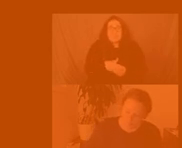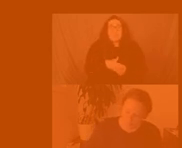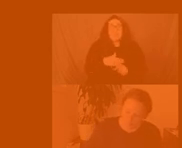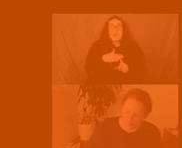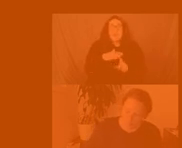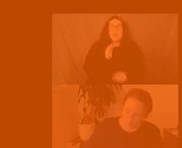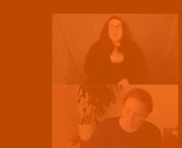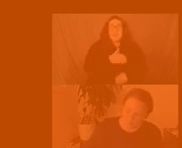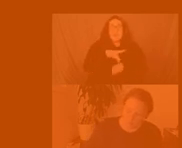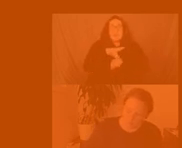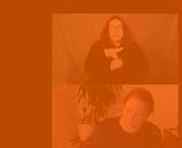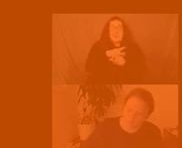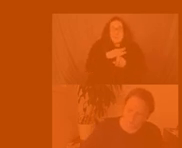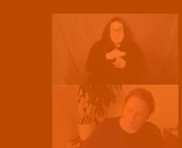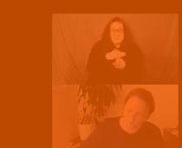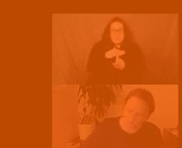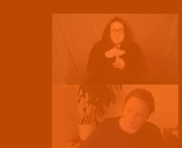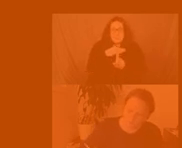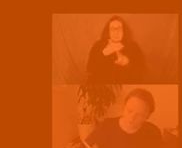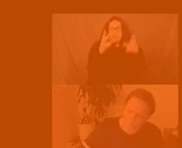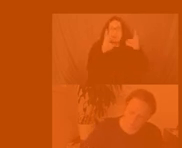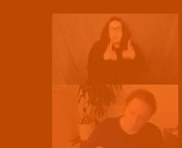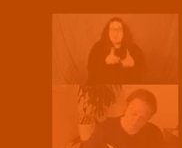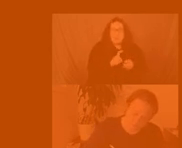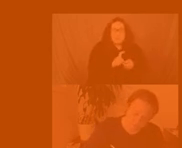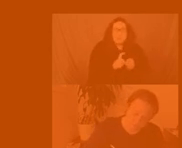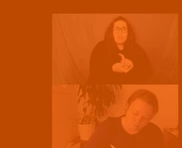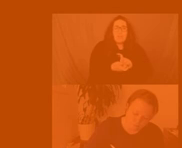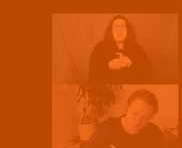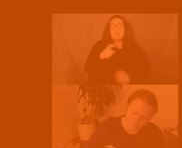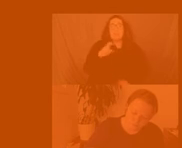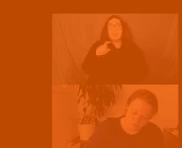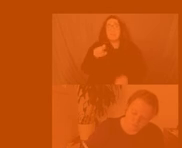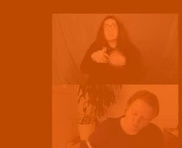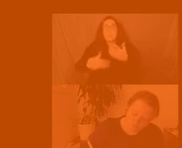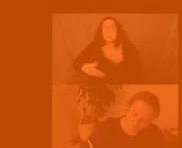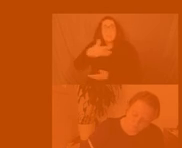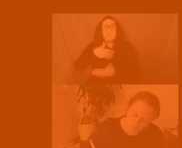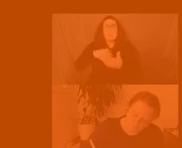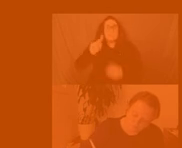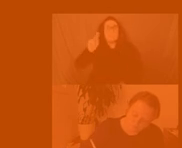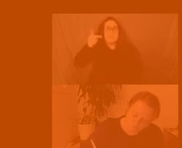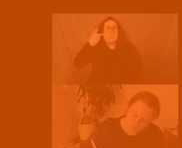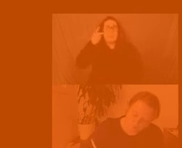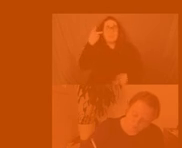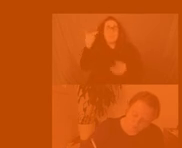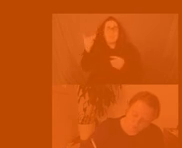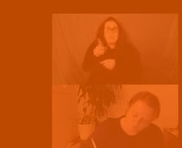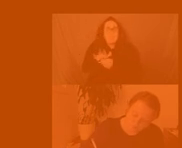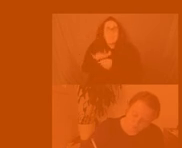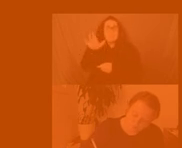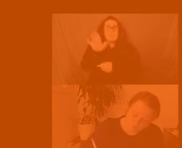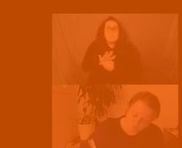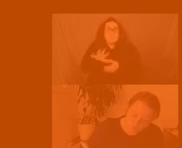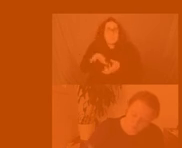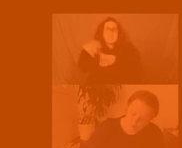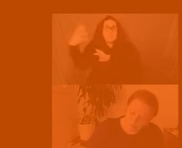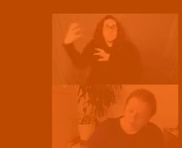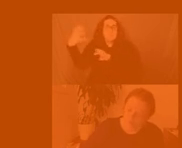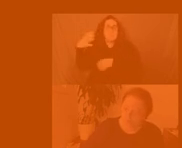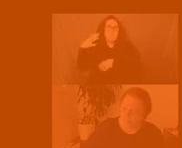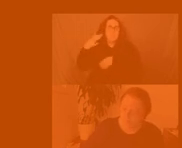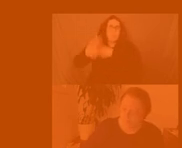social and political turmoil worldwide fittingly untitled LA also